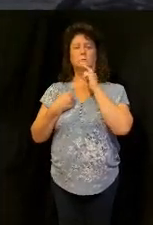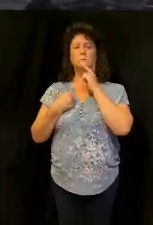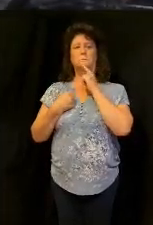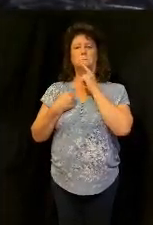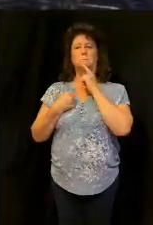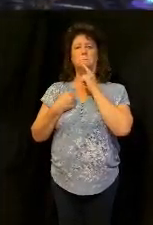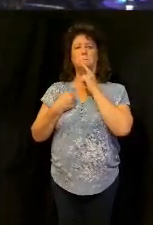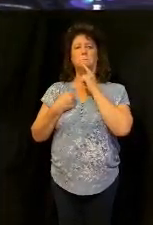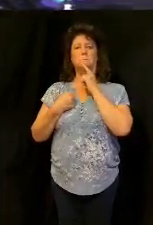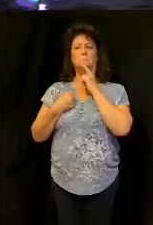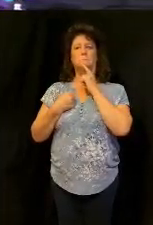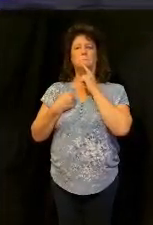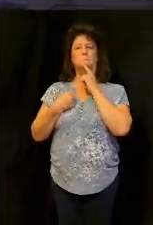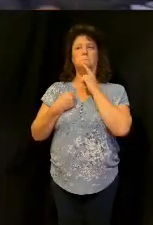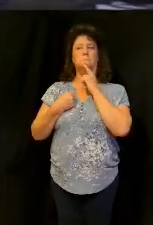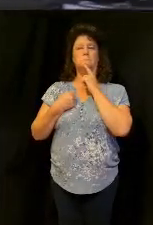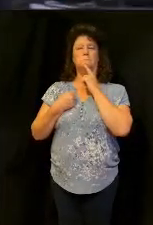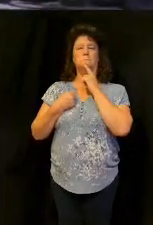let me ask you a question